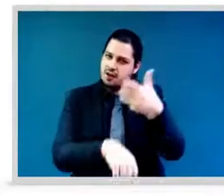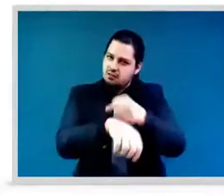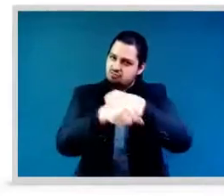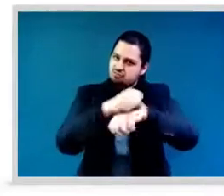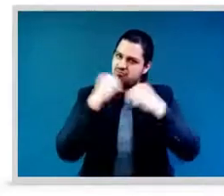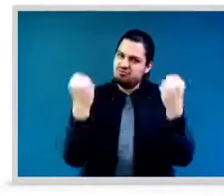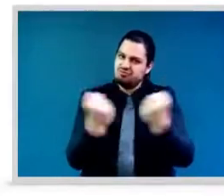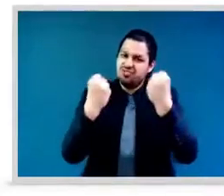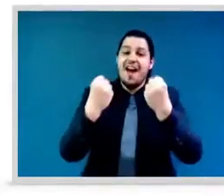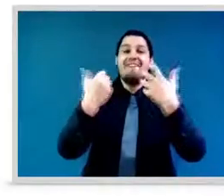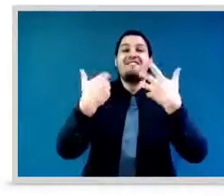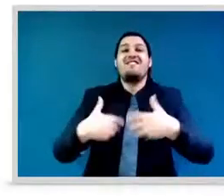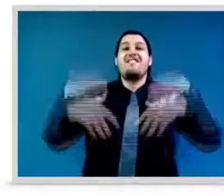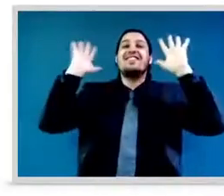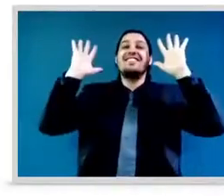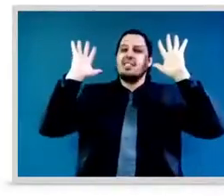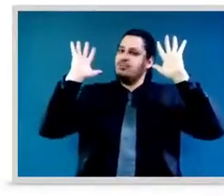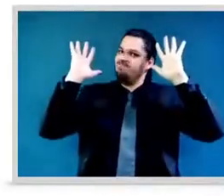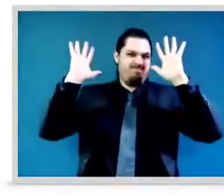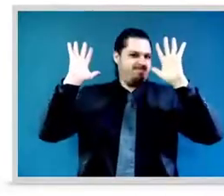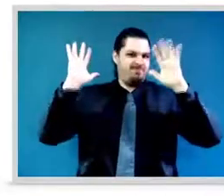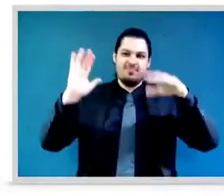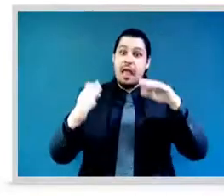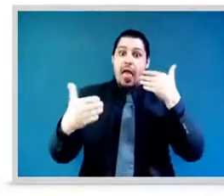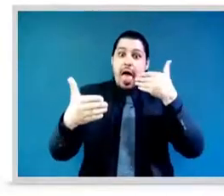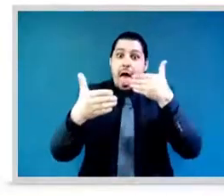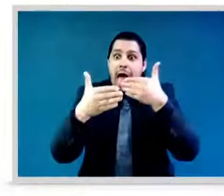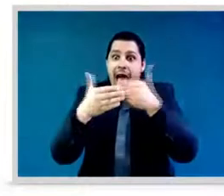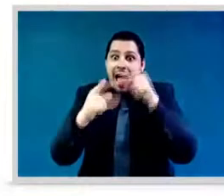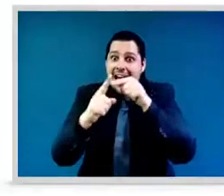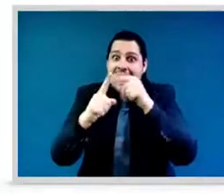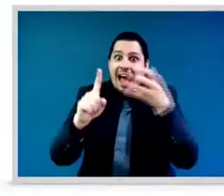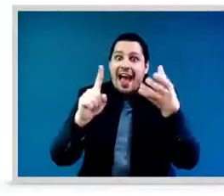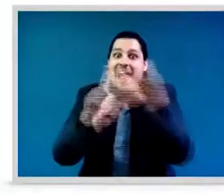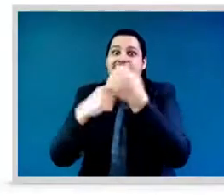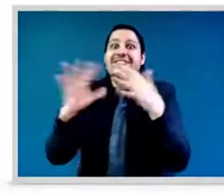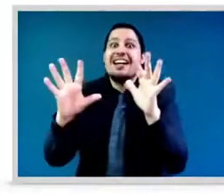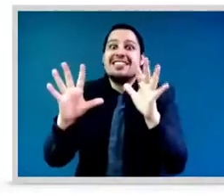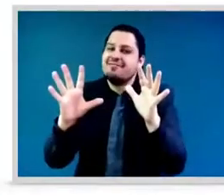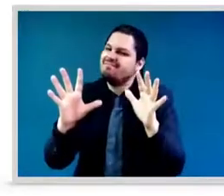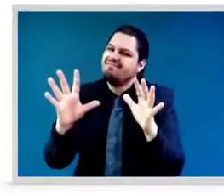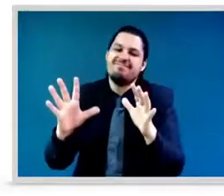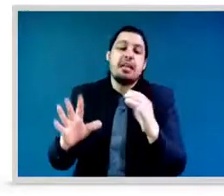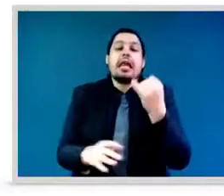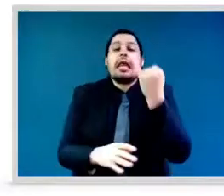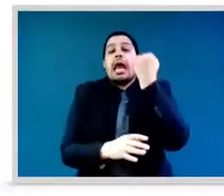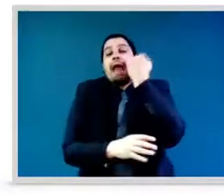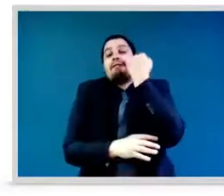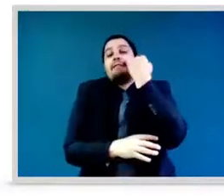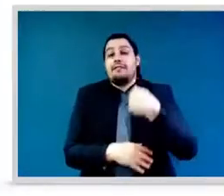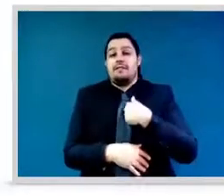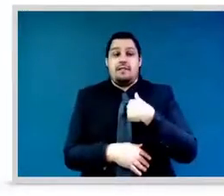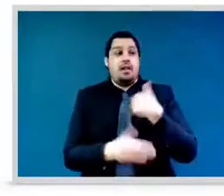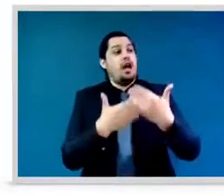gender inequality and other types of intersectional inequality, including socioeconomic and